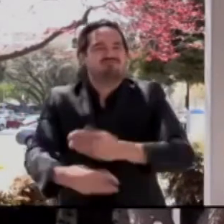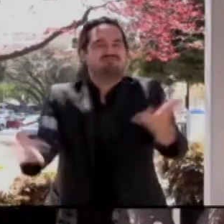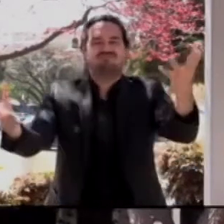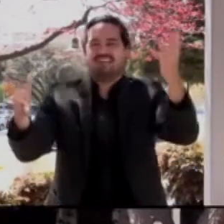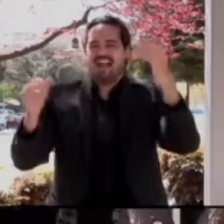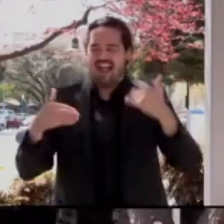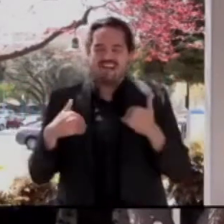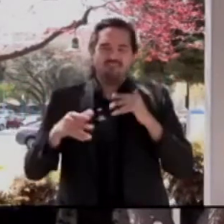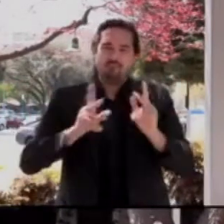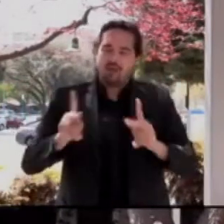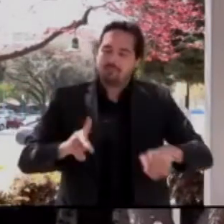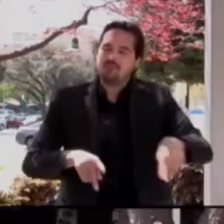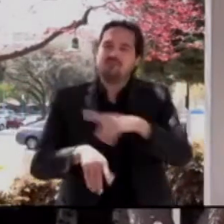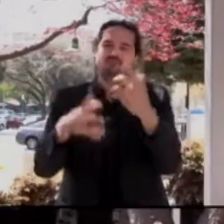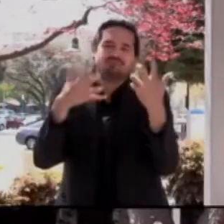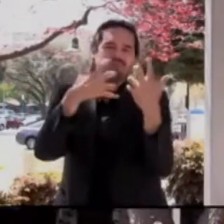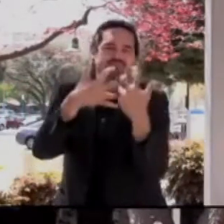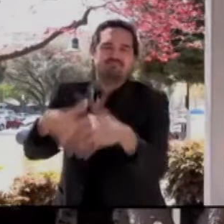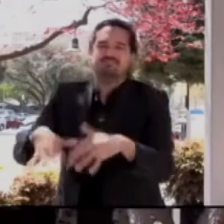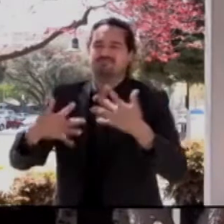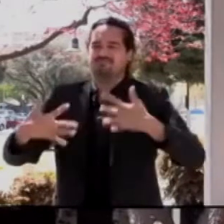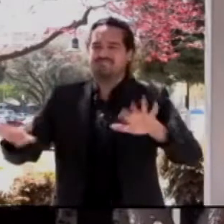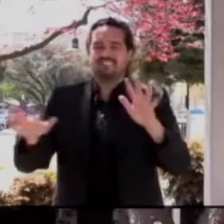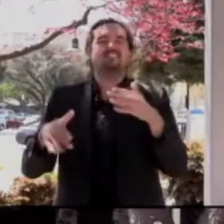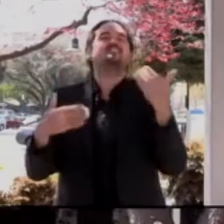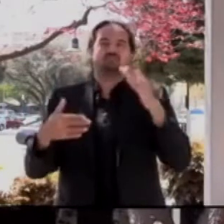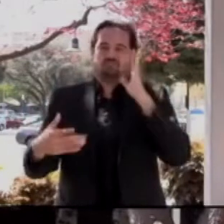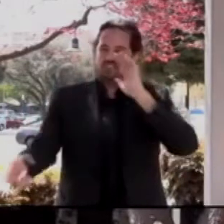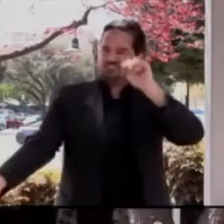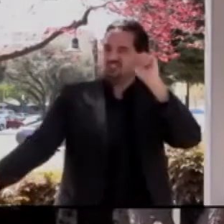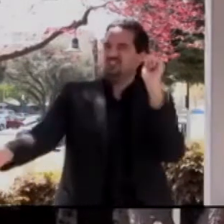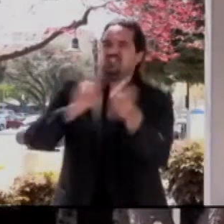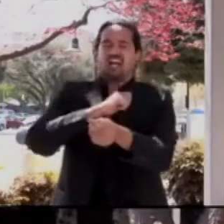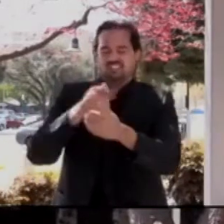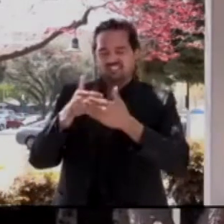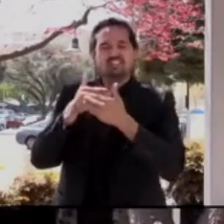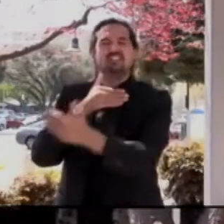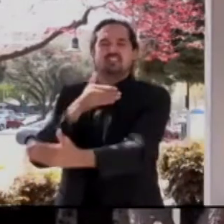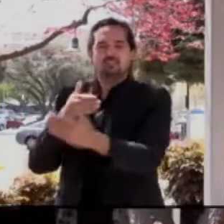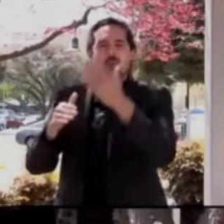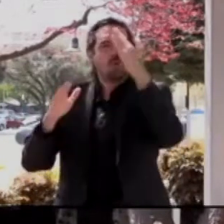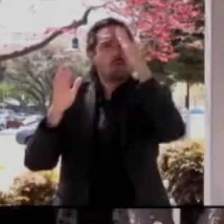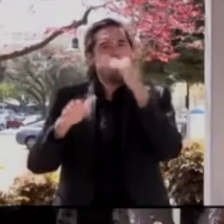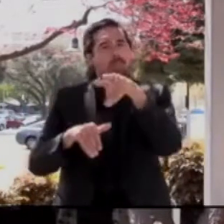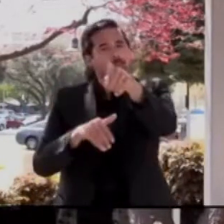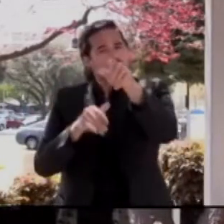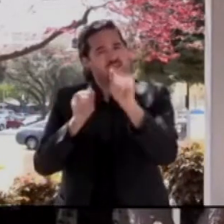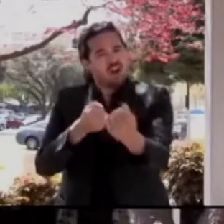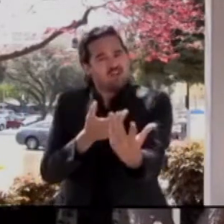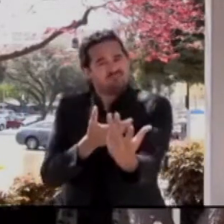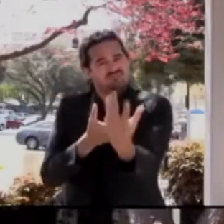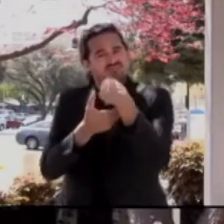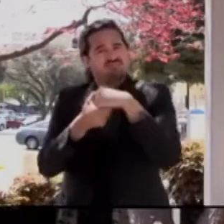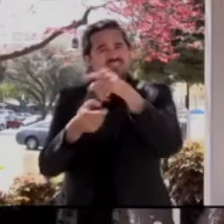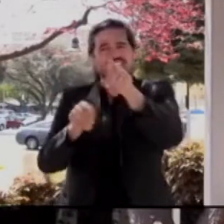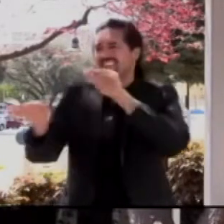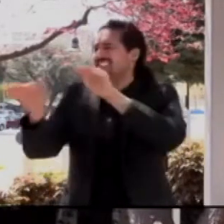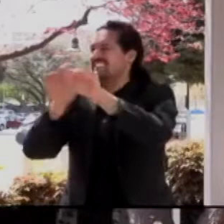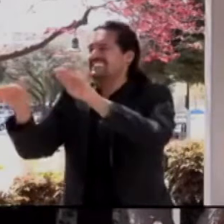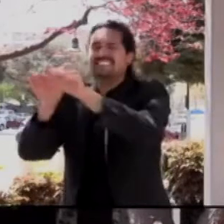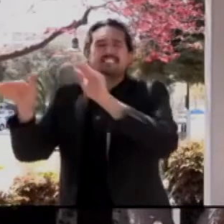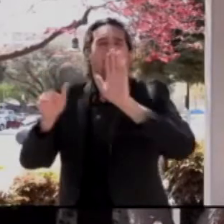this is really the game-changer that we are hoping to get the word out to everybody to go ahead and get signed up immediately at